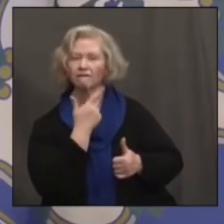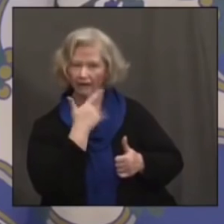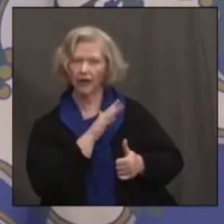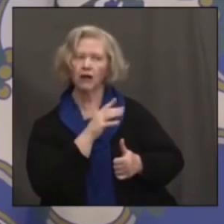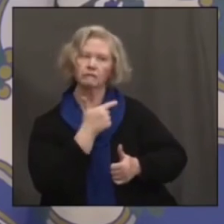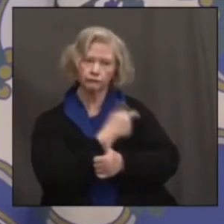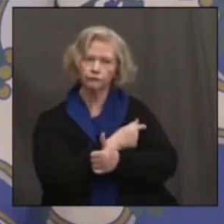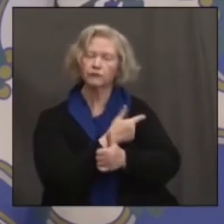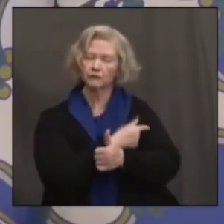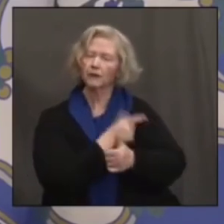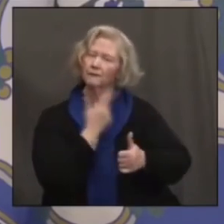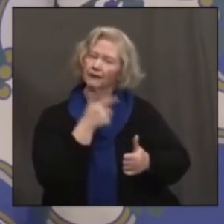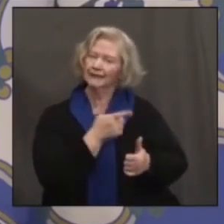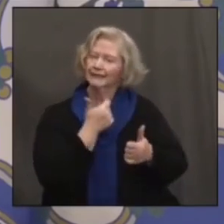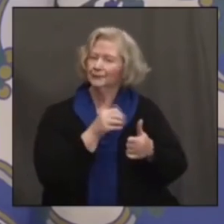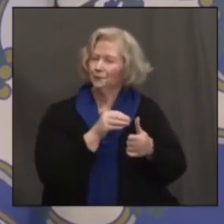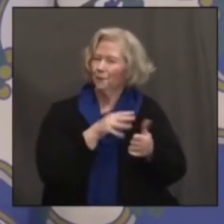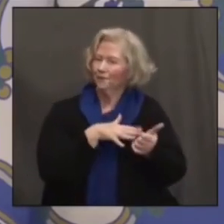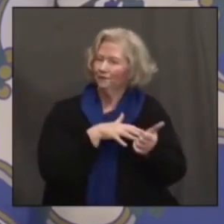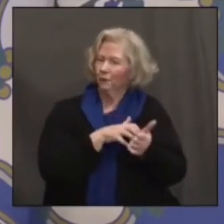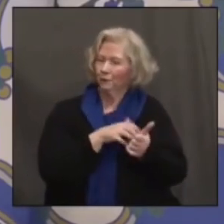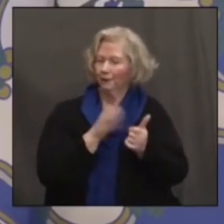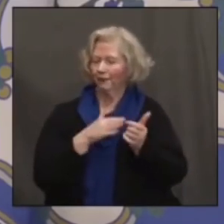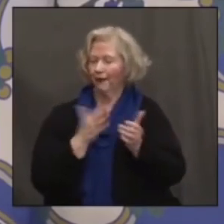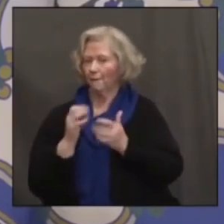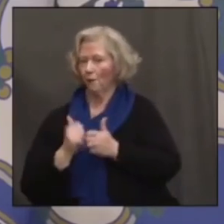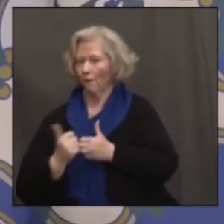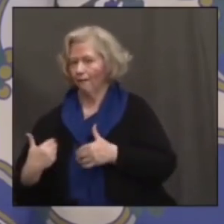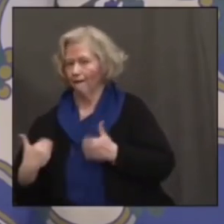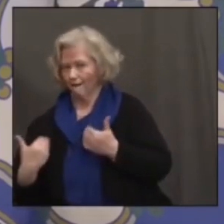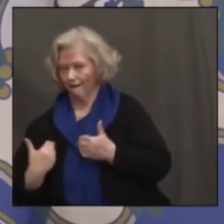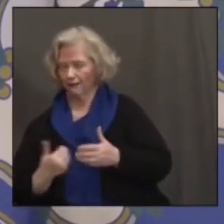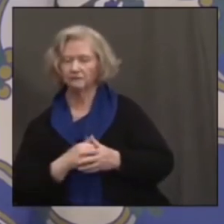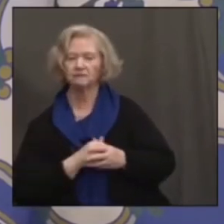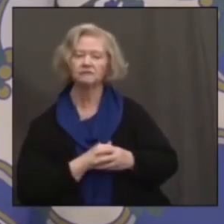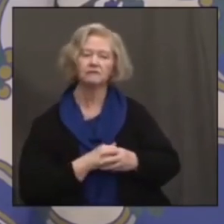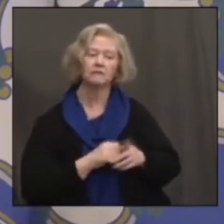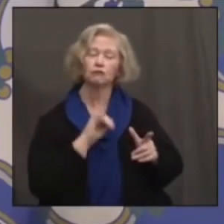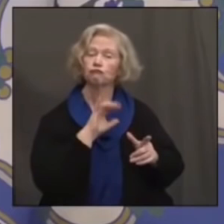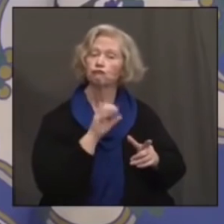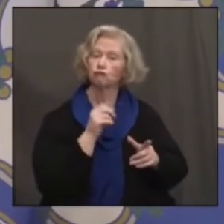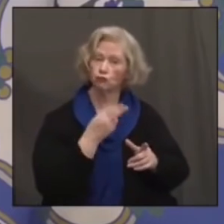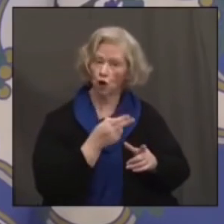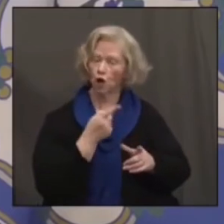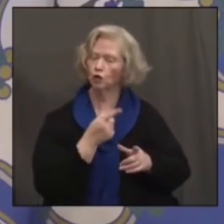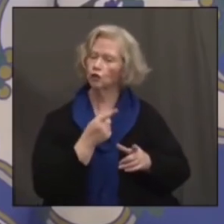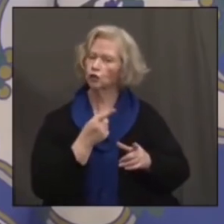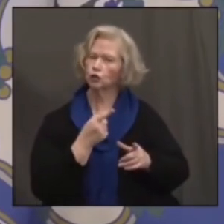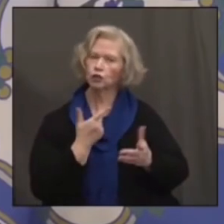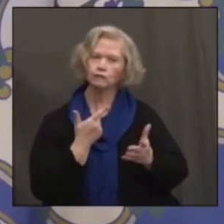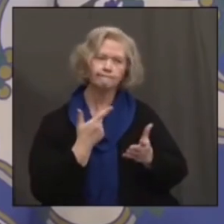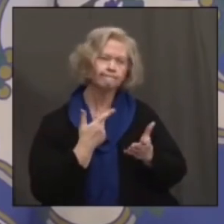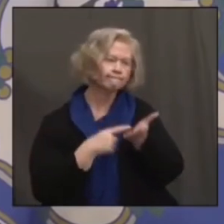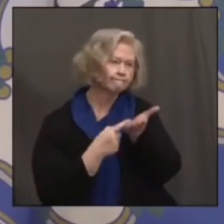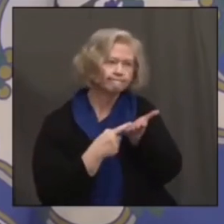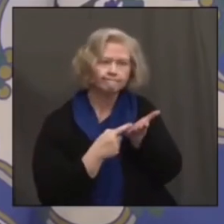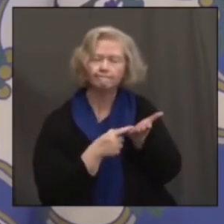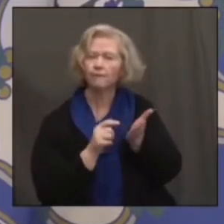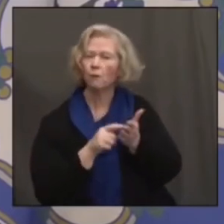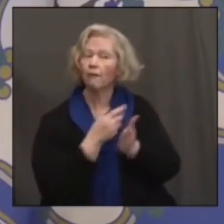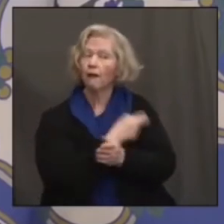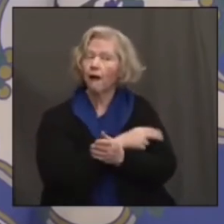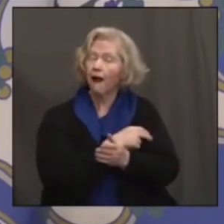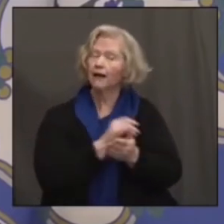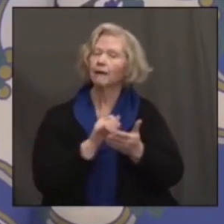Obviously, they're much more vulnerable than the younger populations. Josh has been working with the hospitals and the healthcare providers so they can